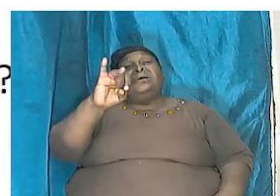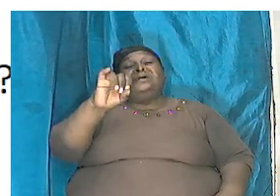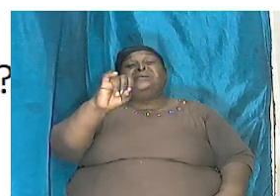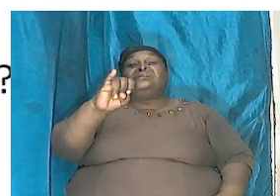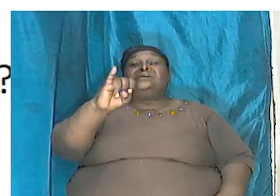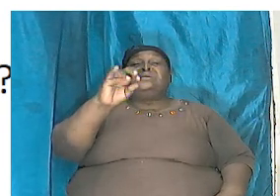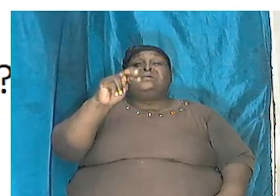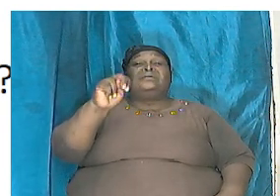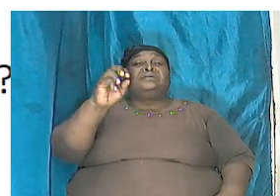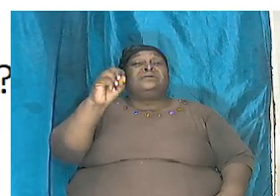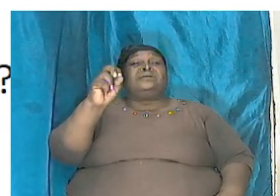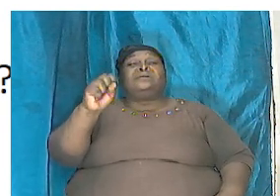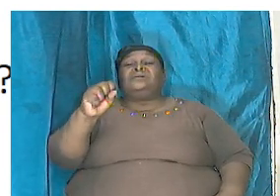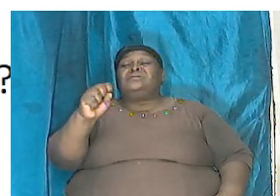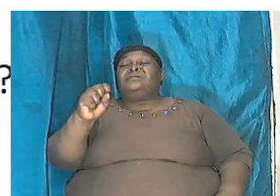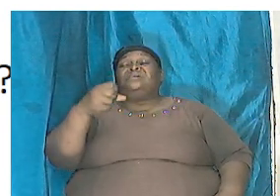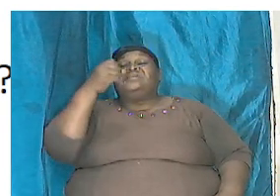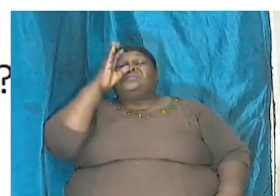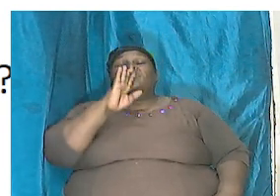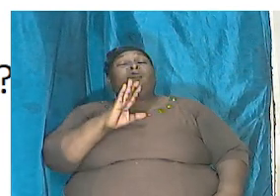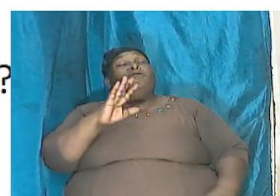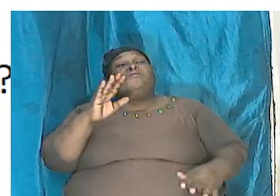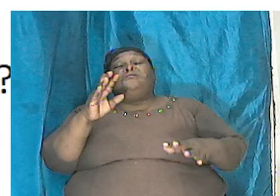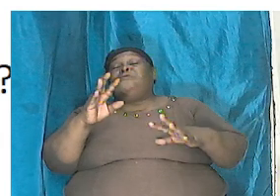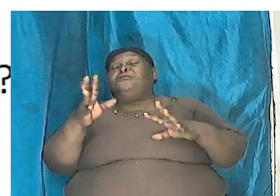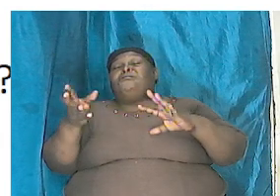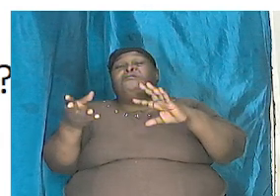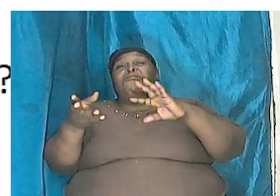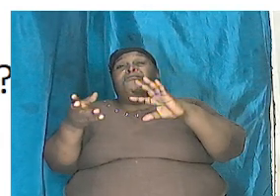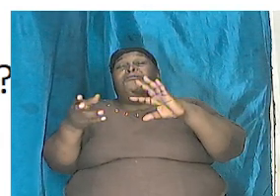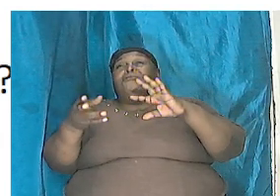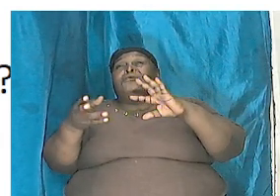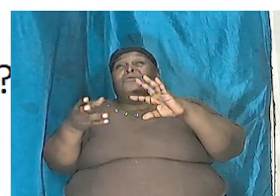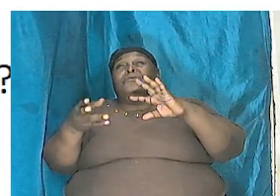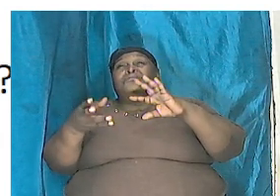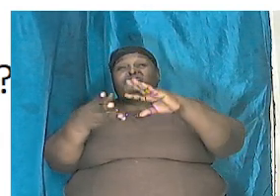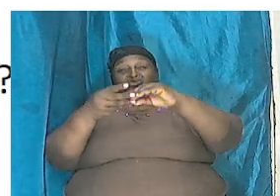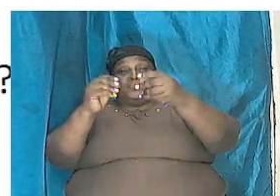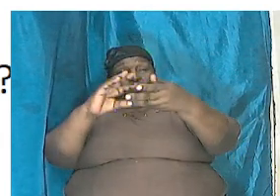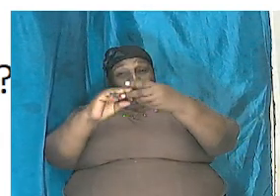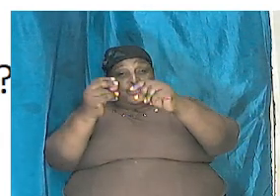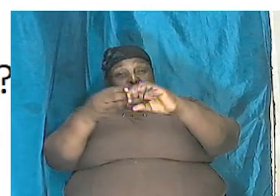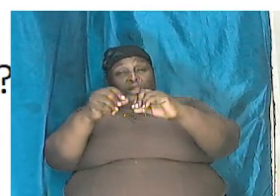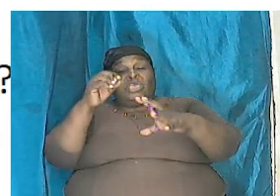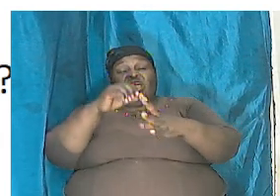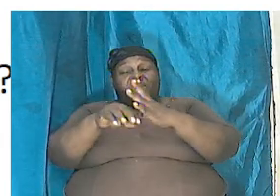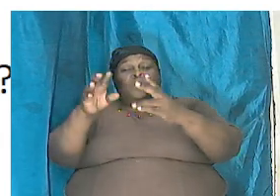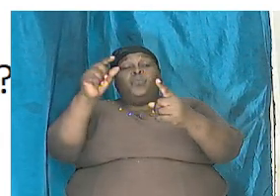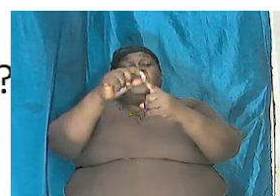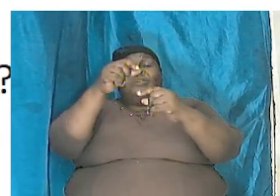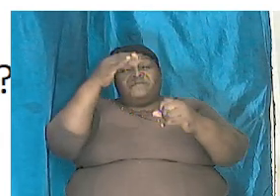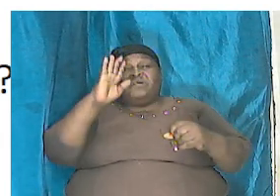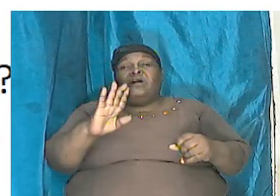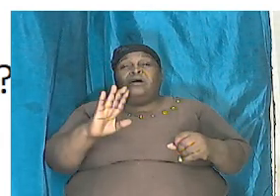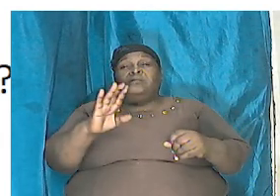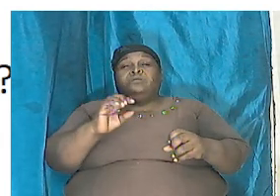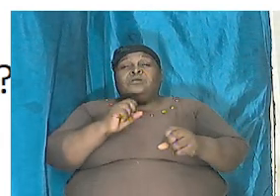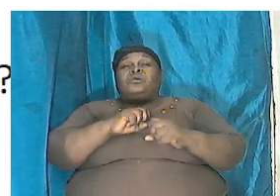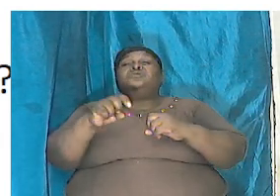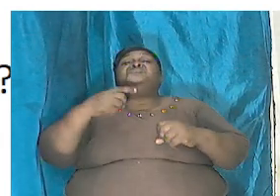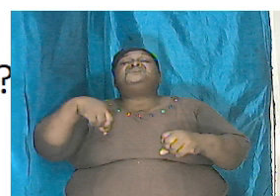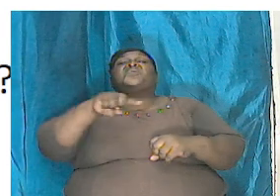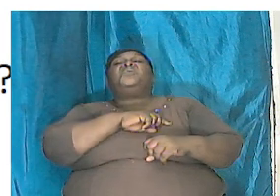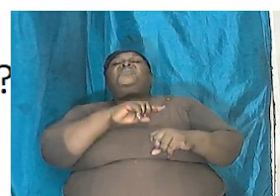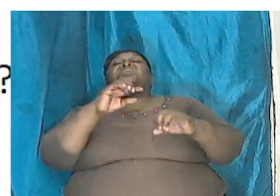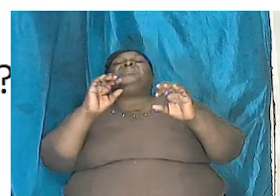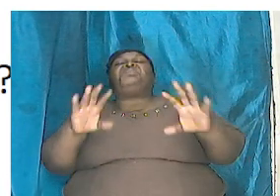fairy tale God knows what he is doing it is in the word of God and so we can debunk all